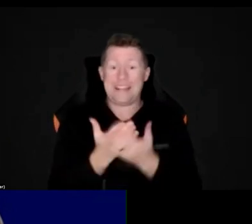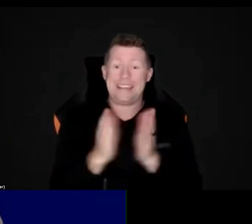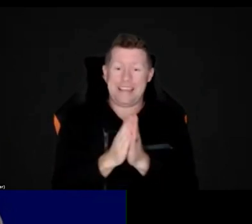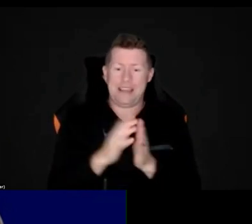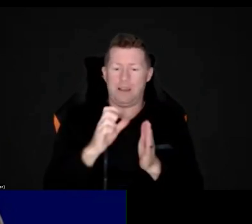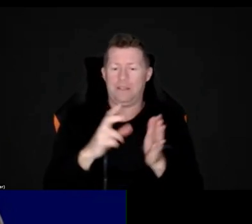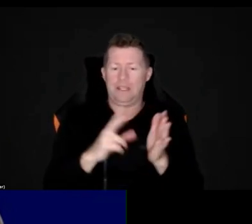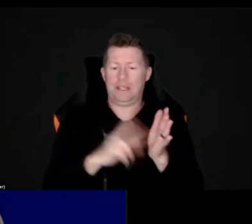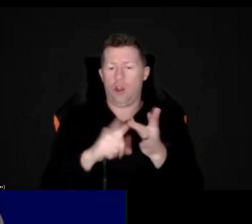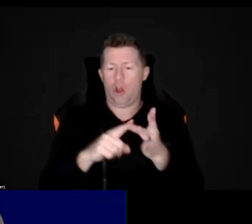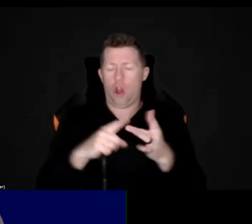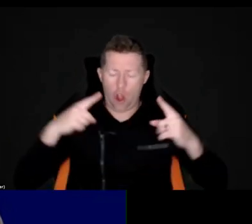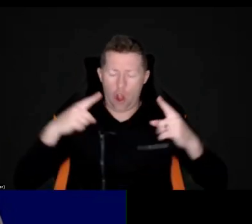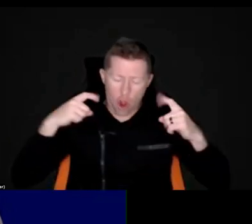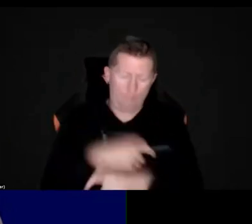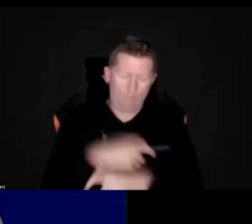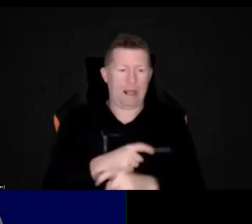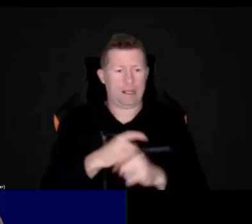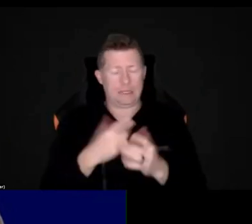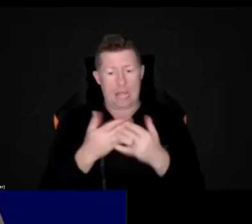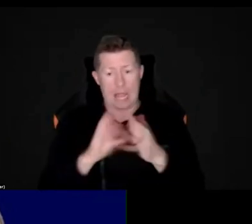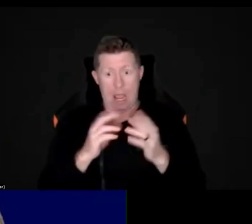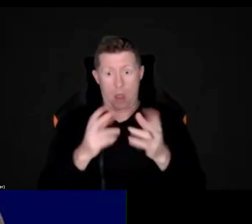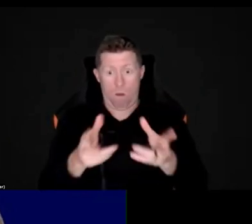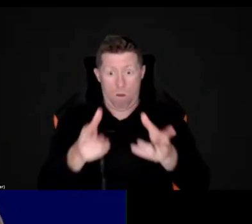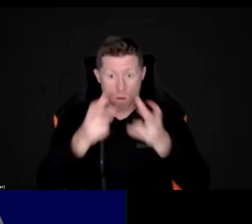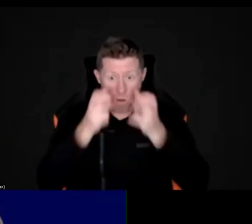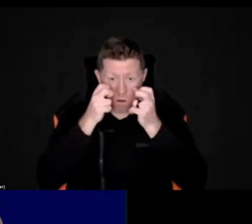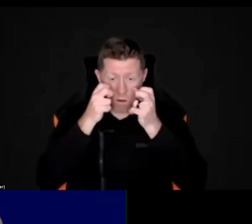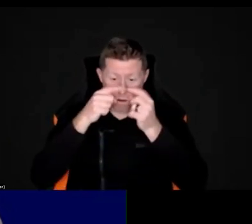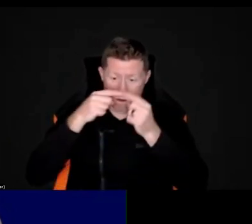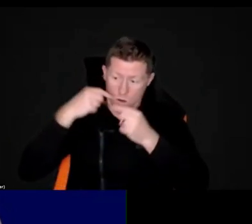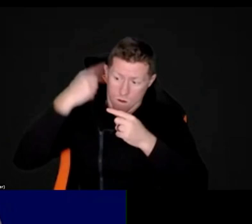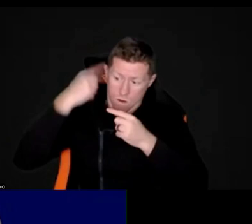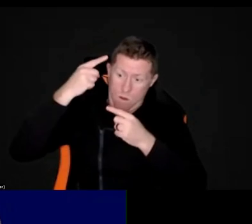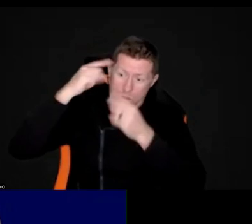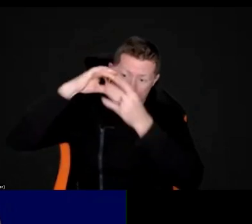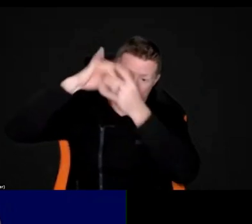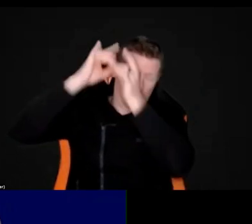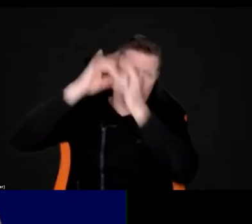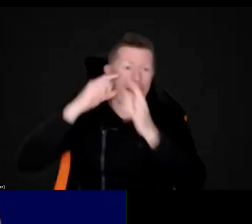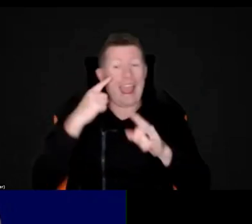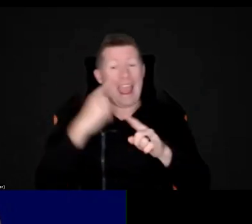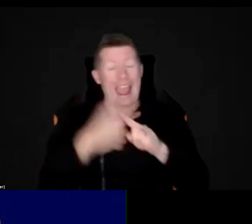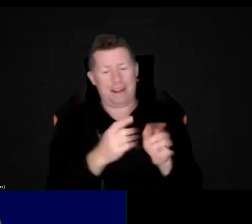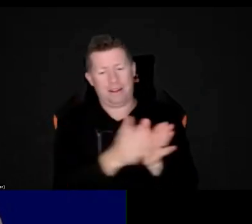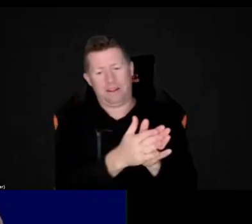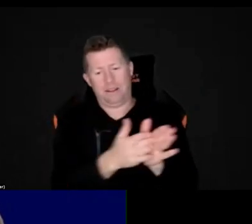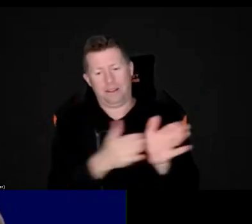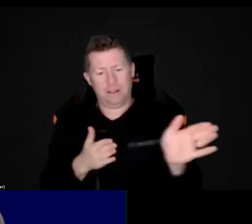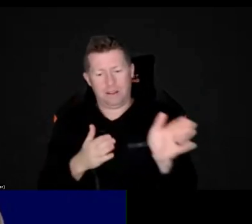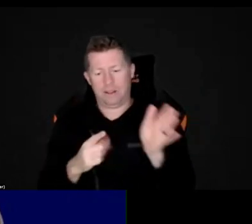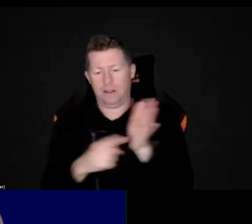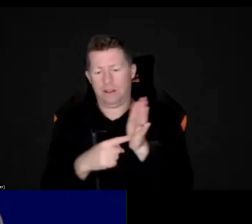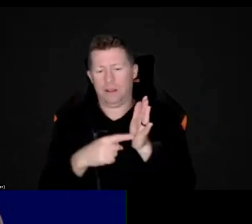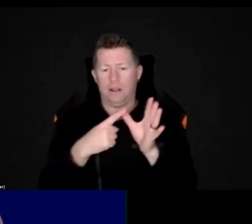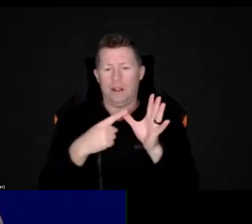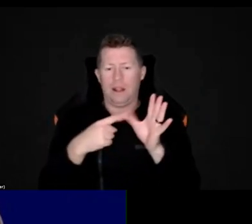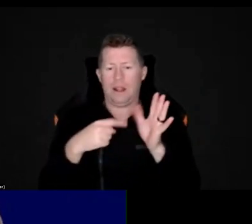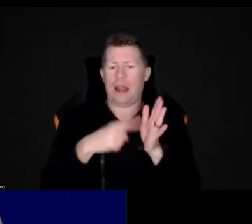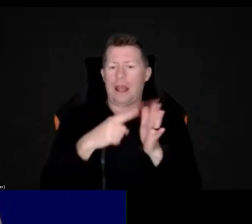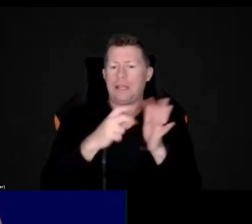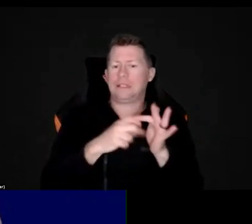processing system. And a big part of that as well is visual latency. So children and individuals that